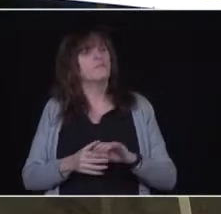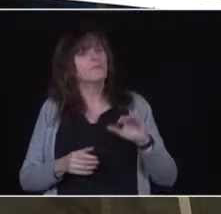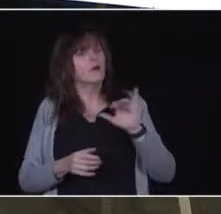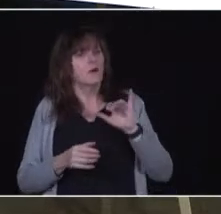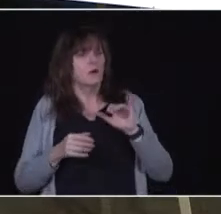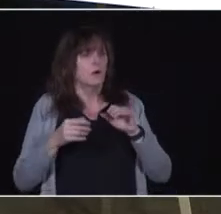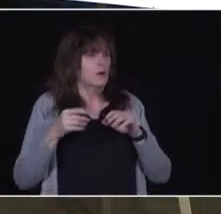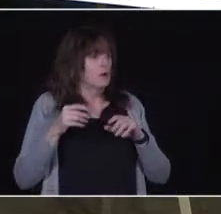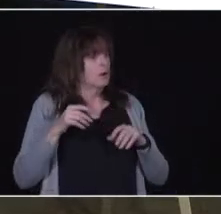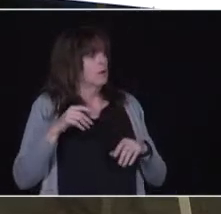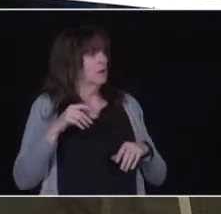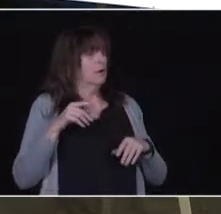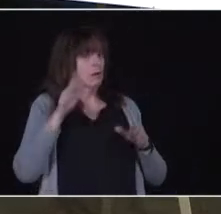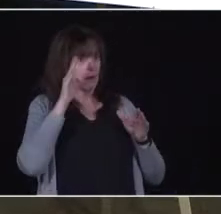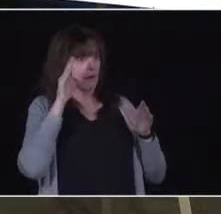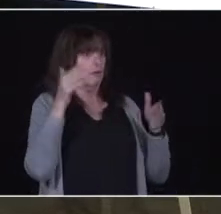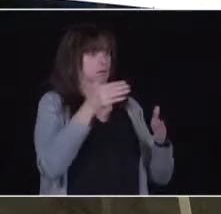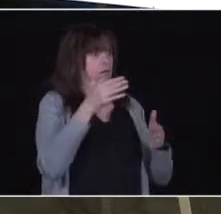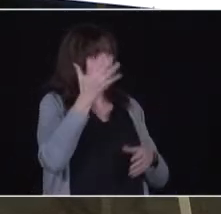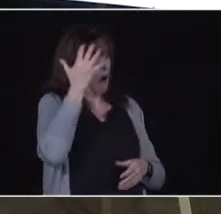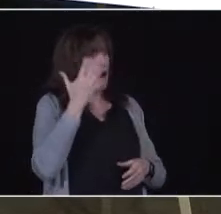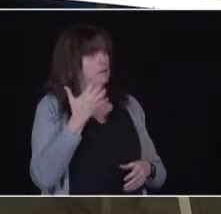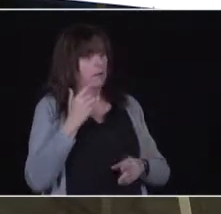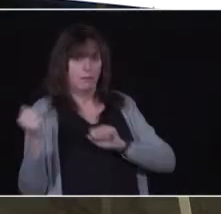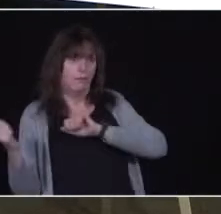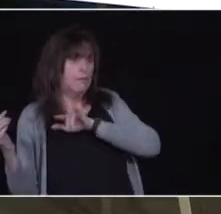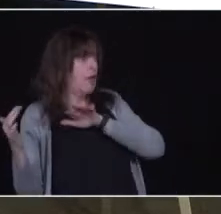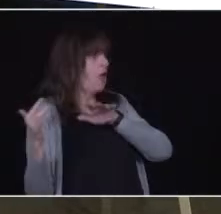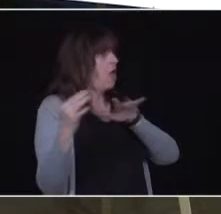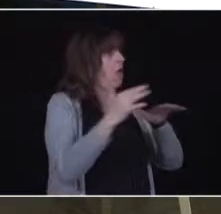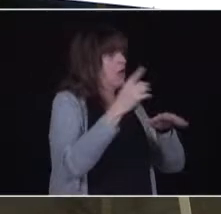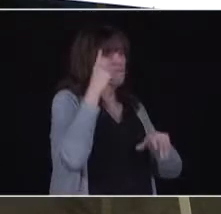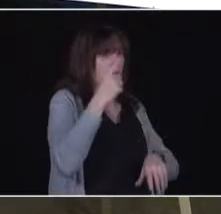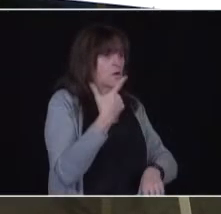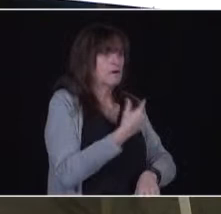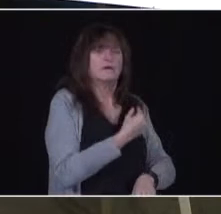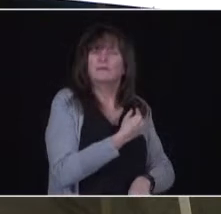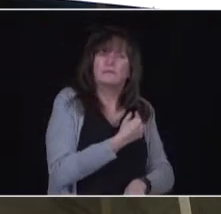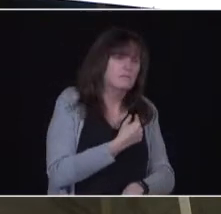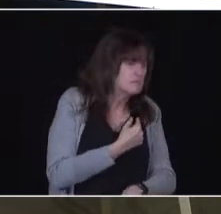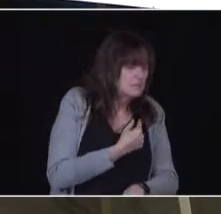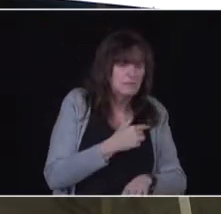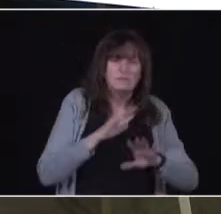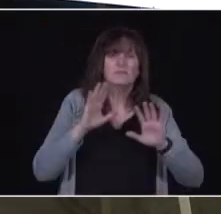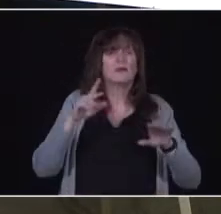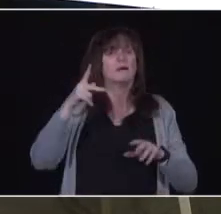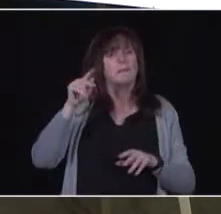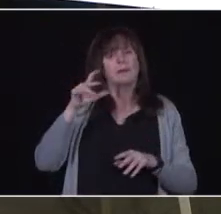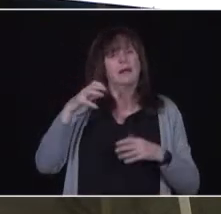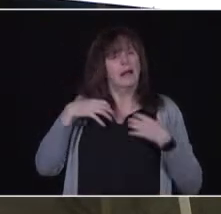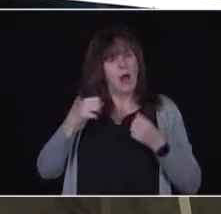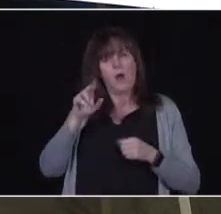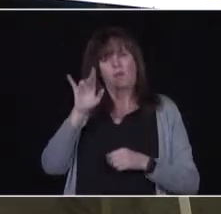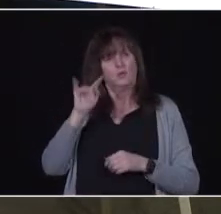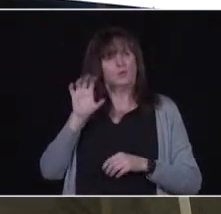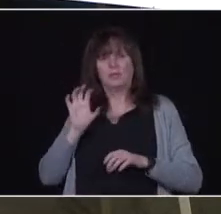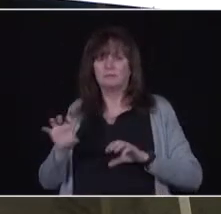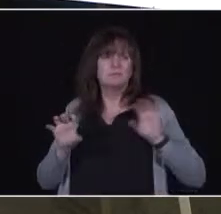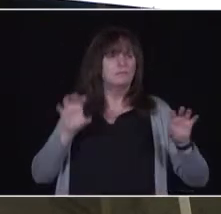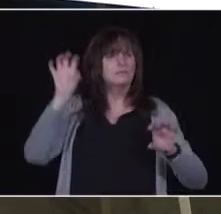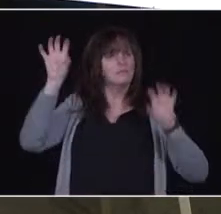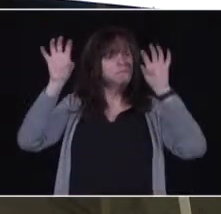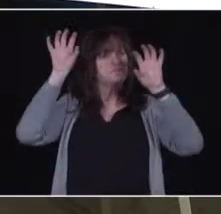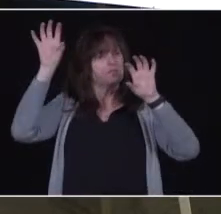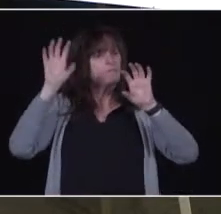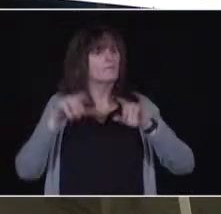out the vaccination program, we also selected those PHU's because we wanted to keep the hospitals free and prepared to look